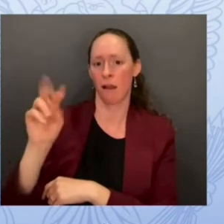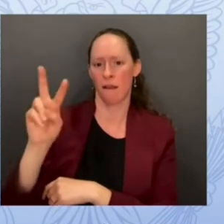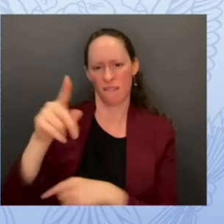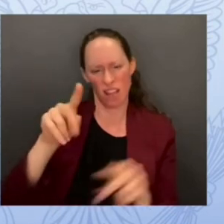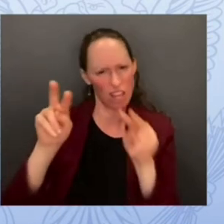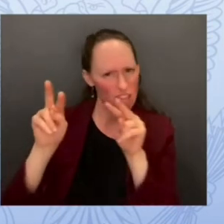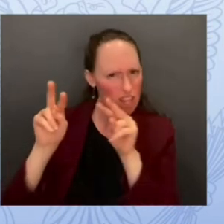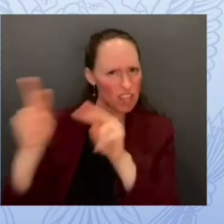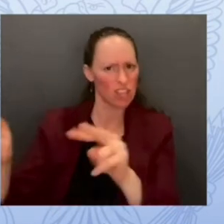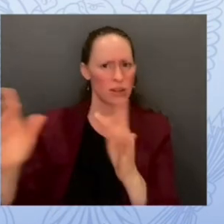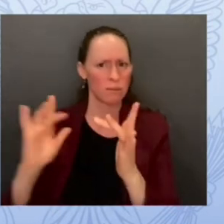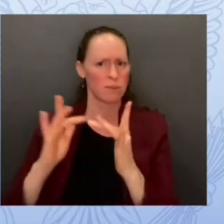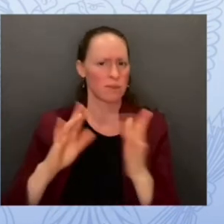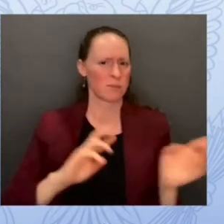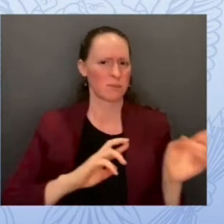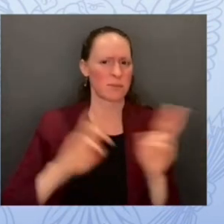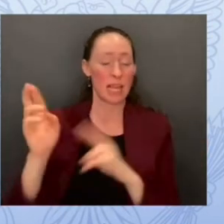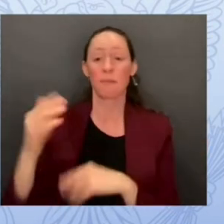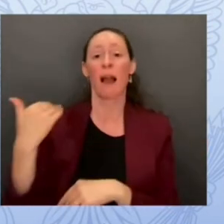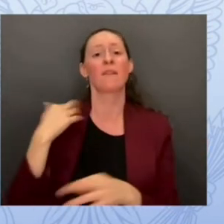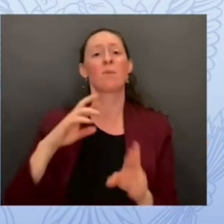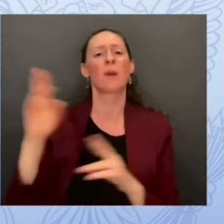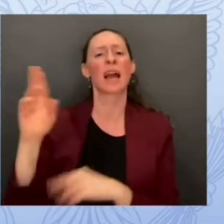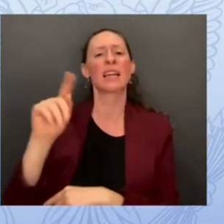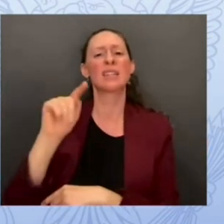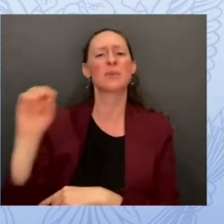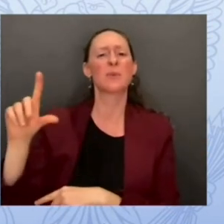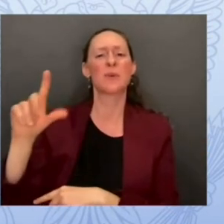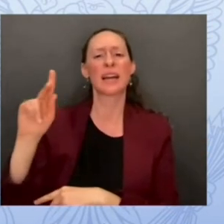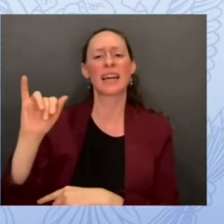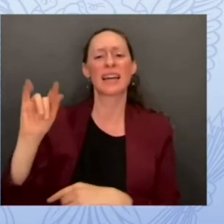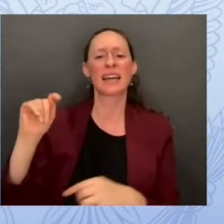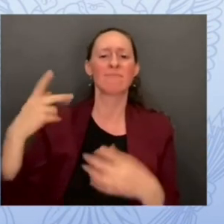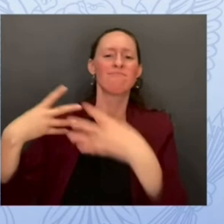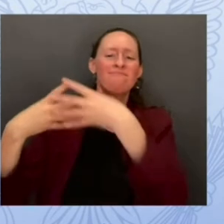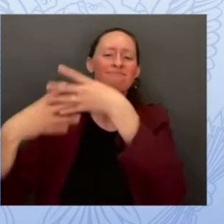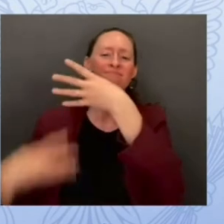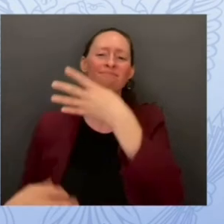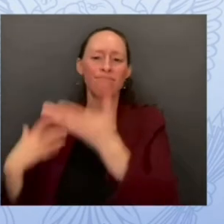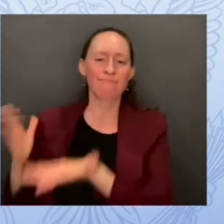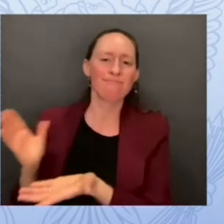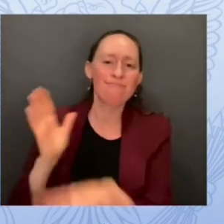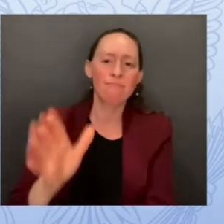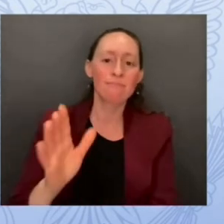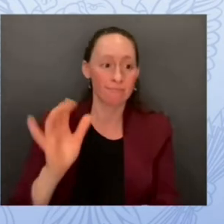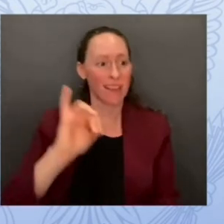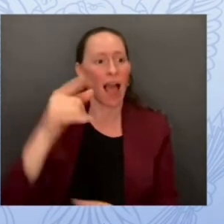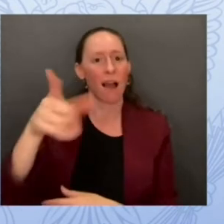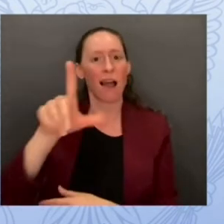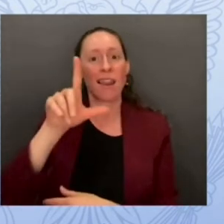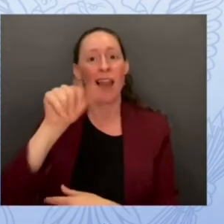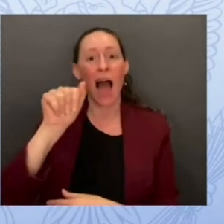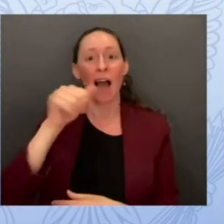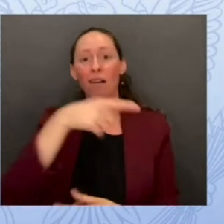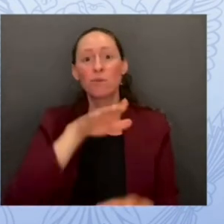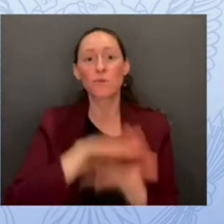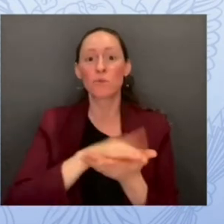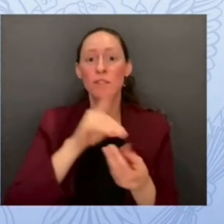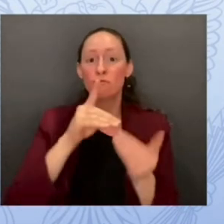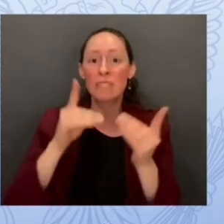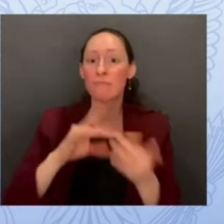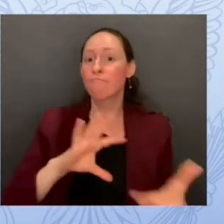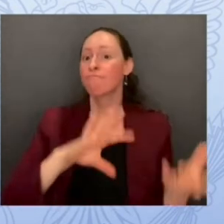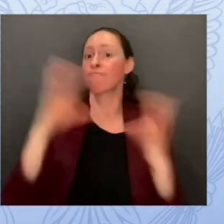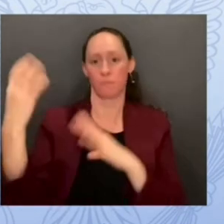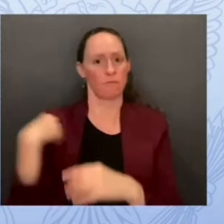really sparked by the la usd incident we've been working with schools engaging to ensure that you all understand the